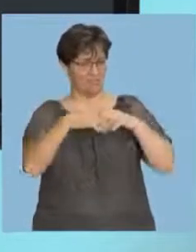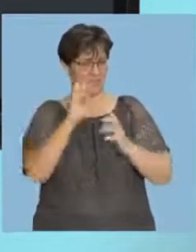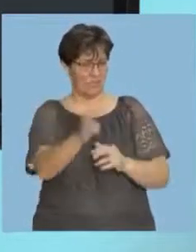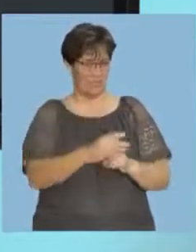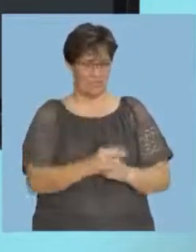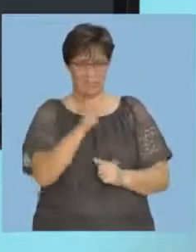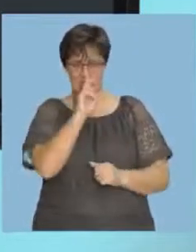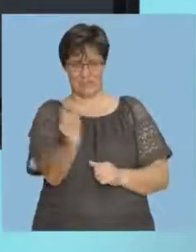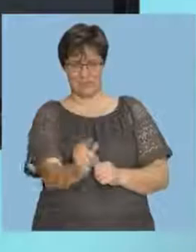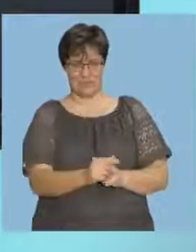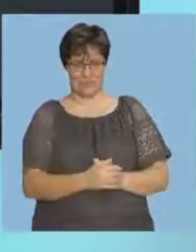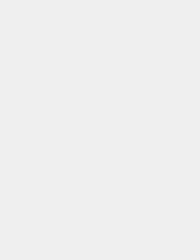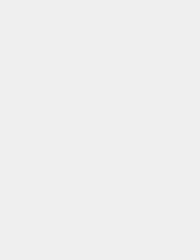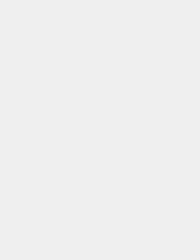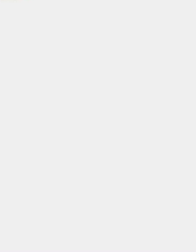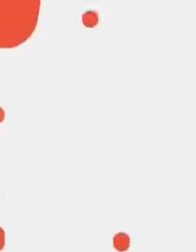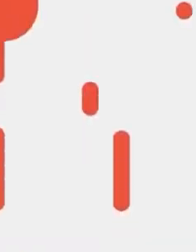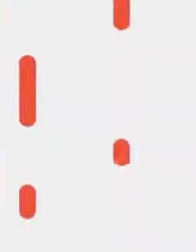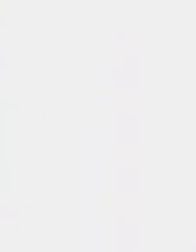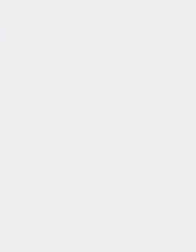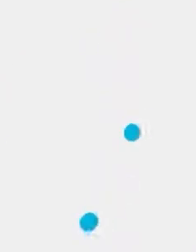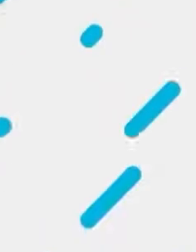See you shortly. See